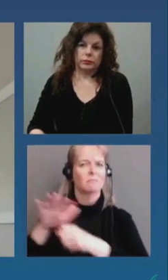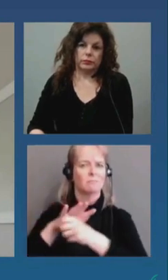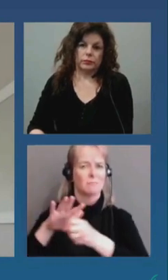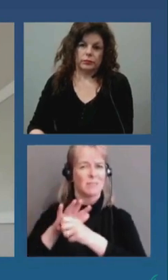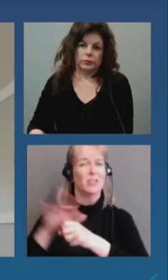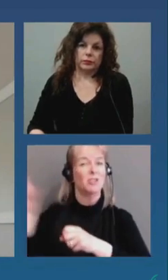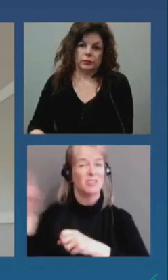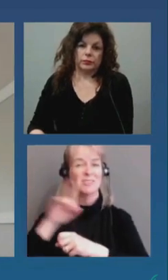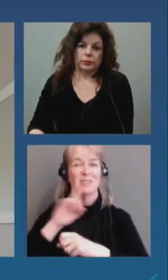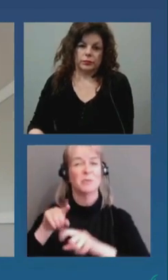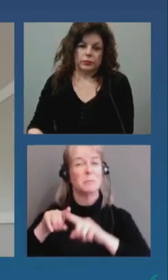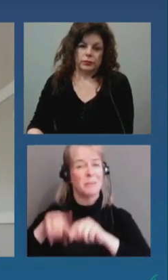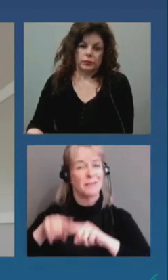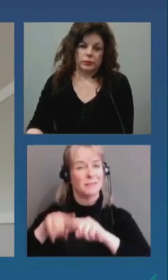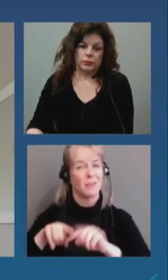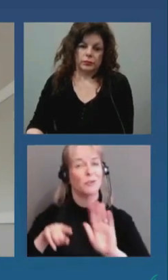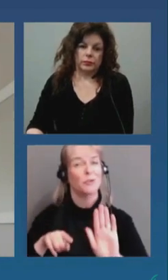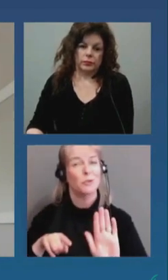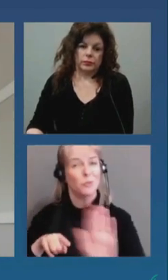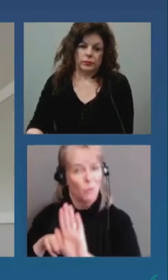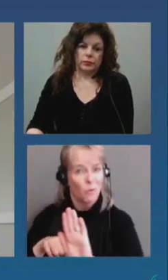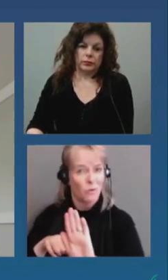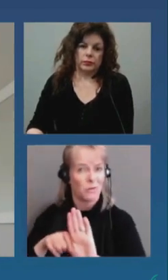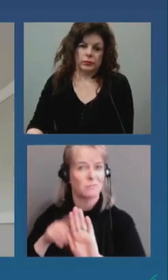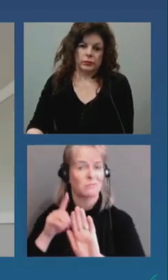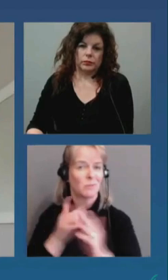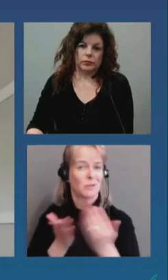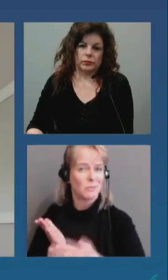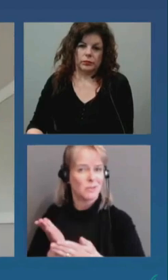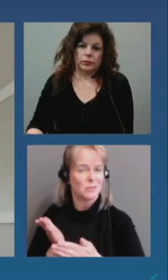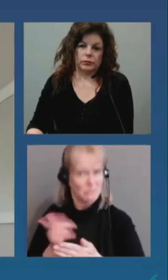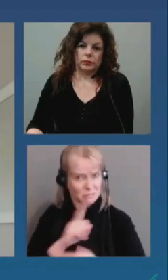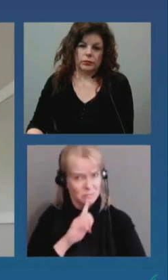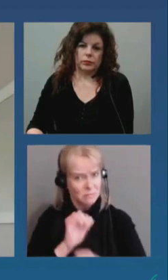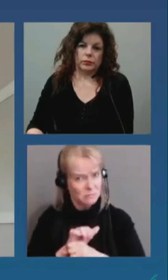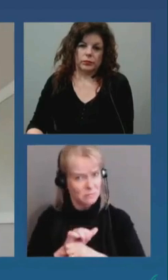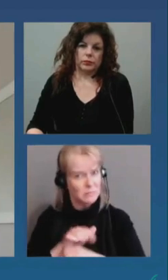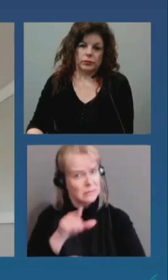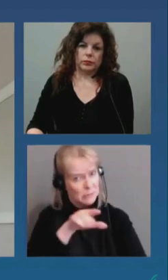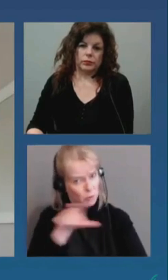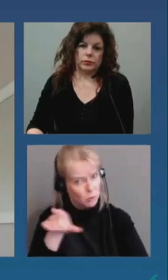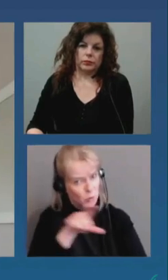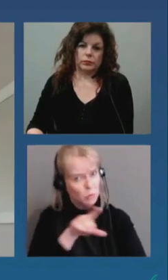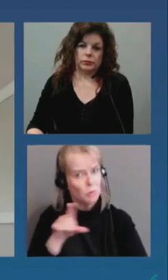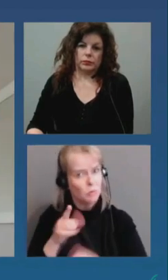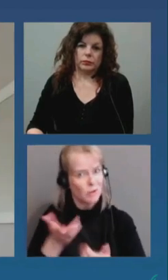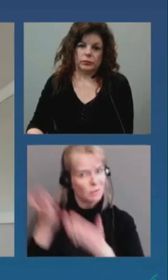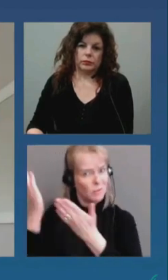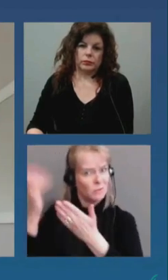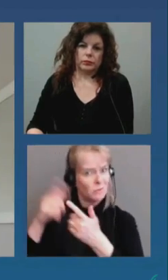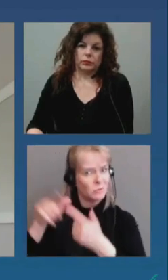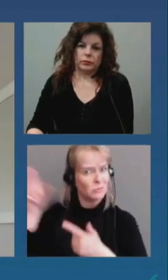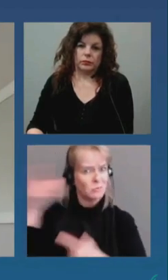So is that true? Did you recommend that K2V be included in the province's hotspot list for vaccination?